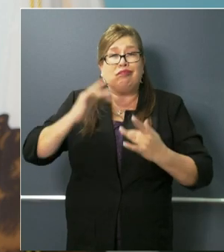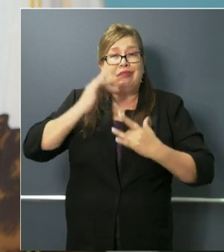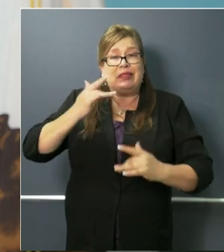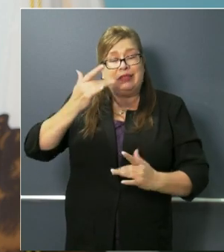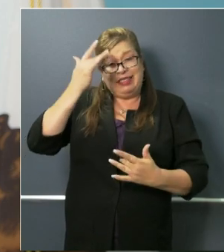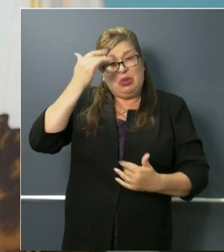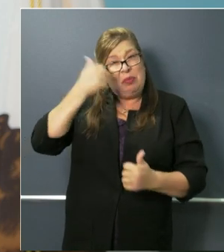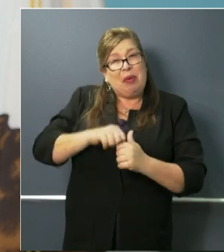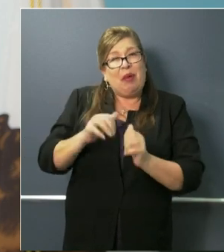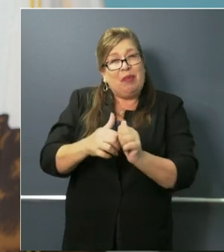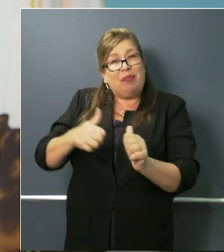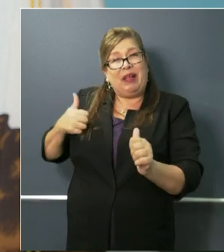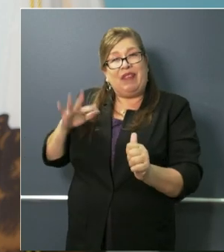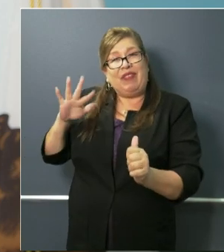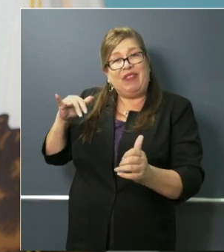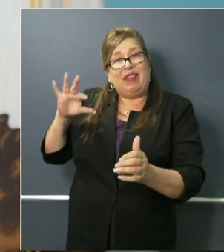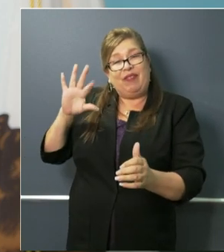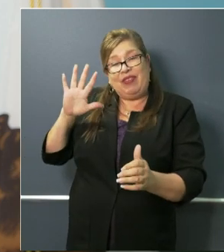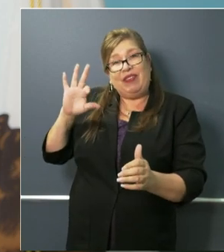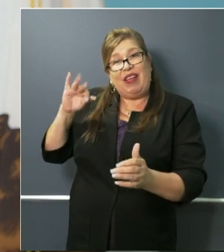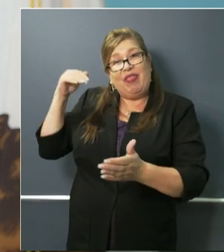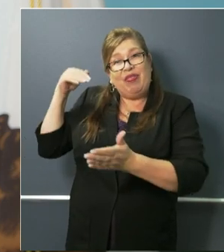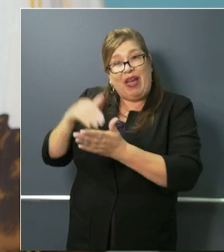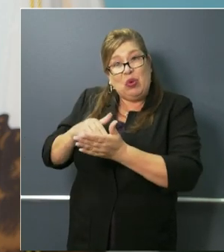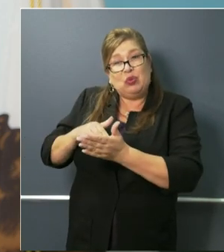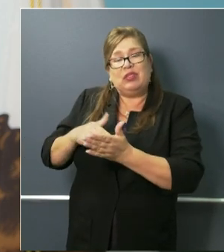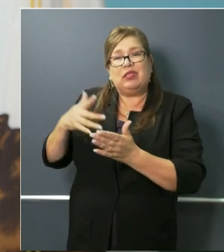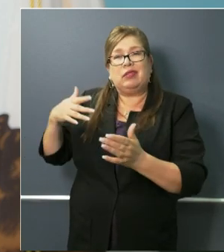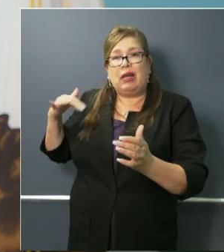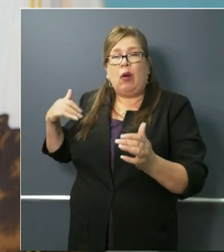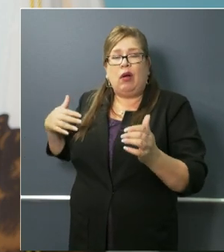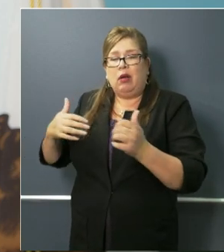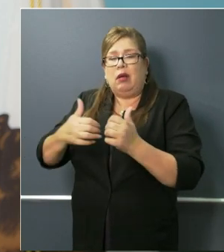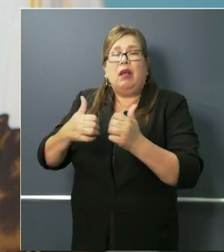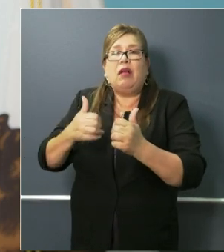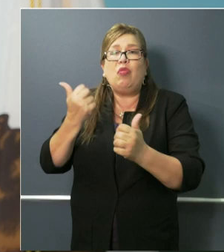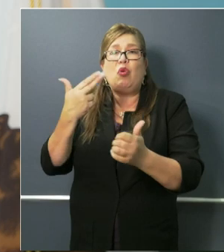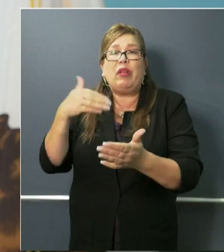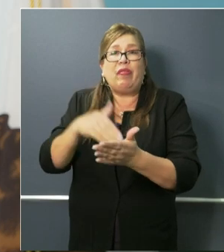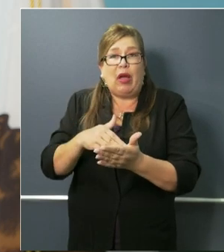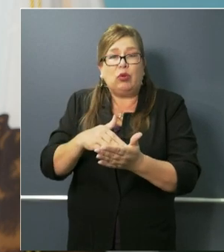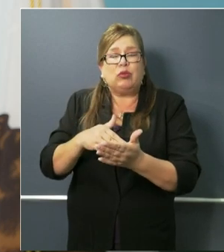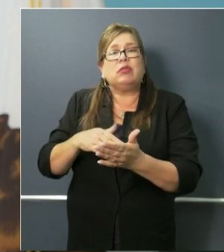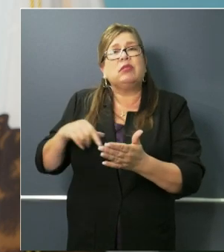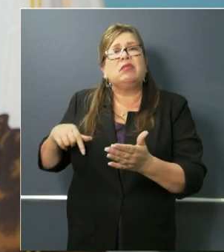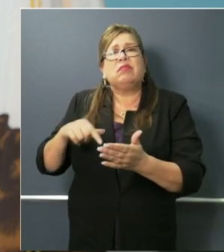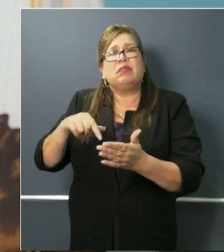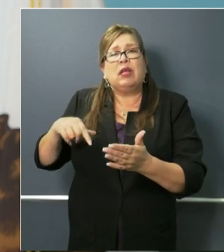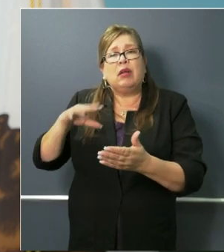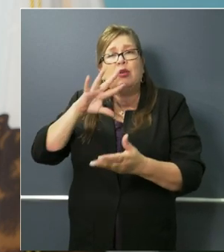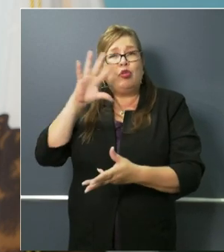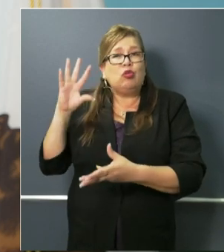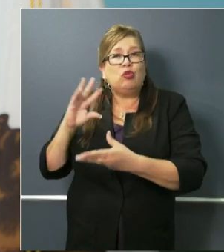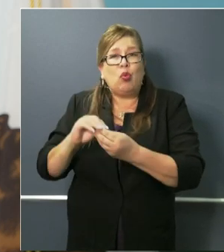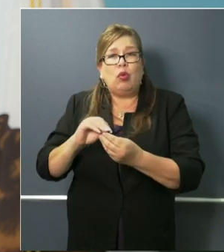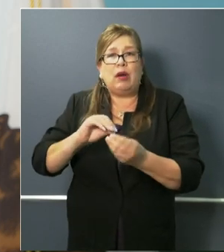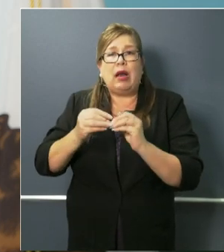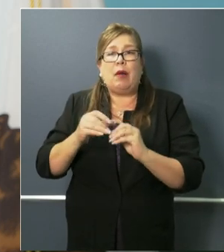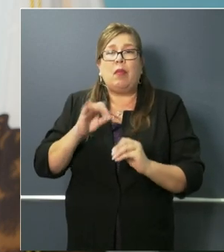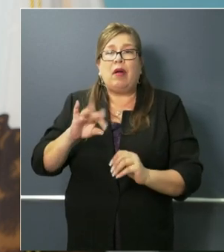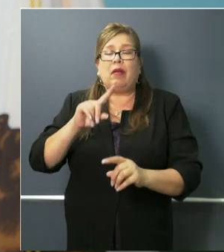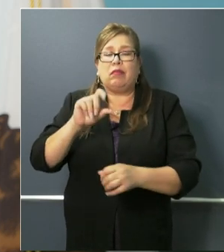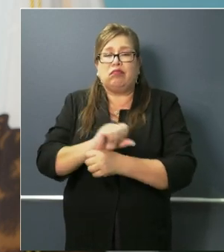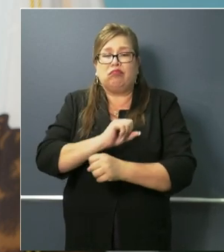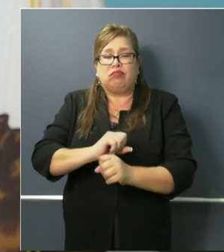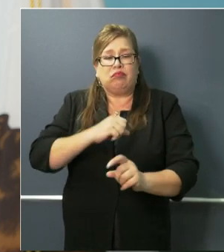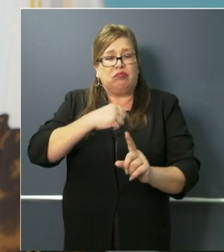,500 down to 13,000, the total number of positives, not the exact cohort. It's